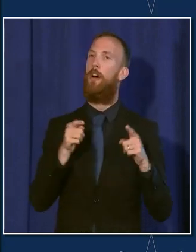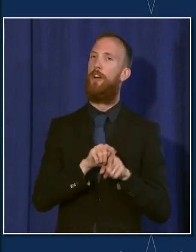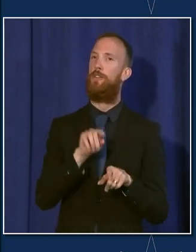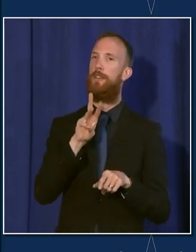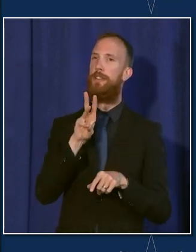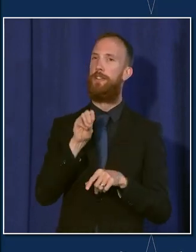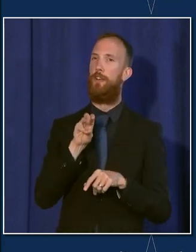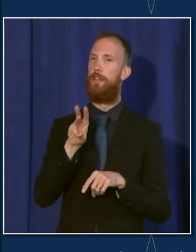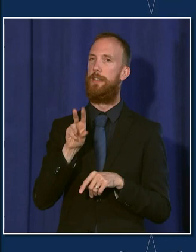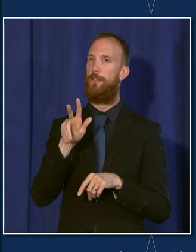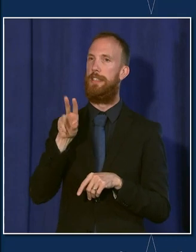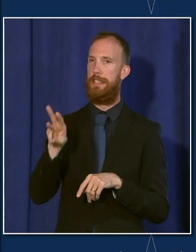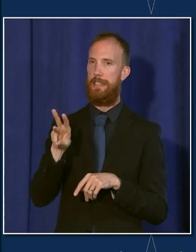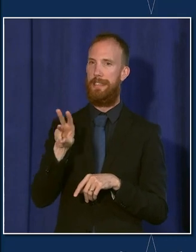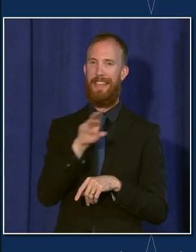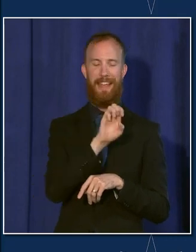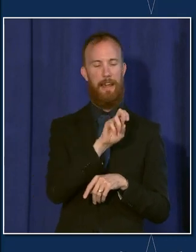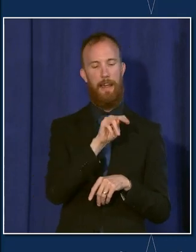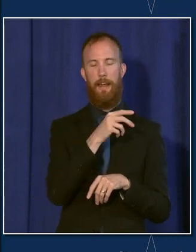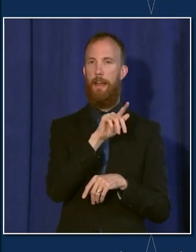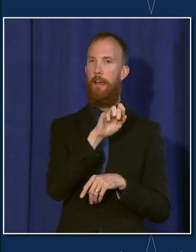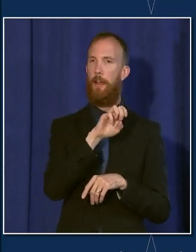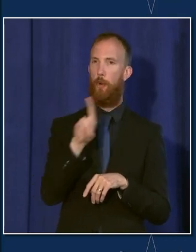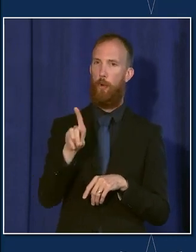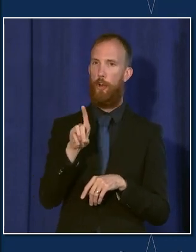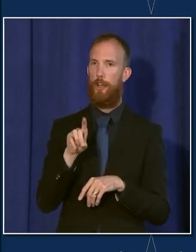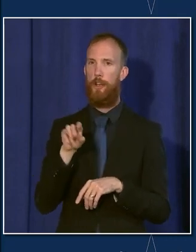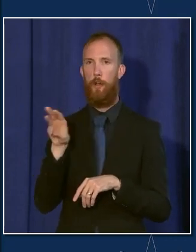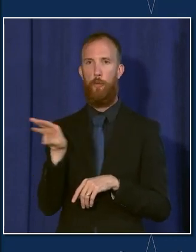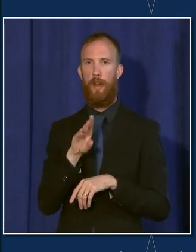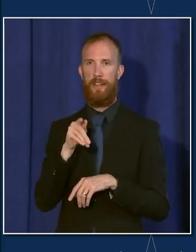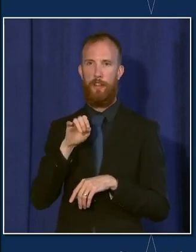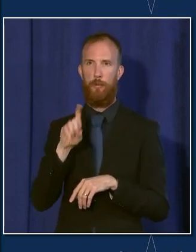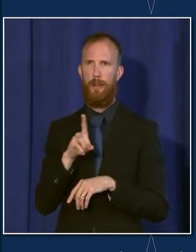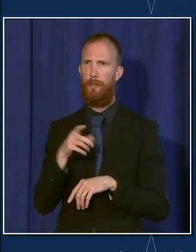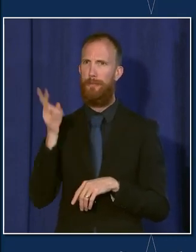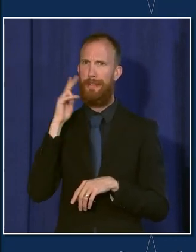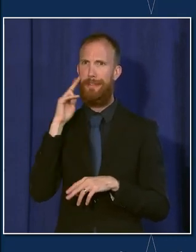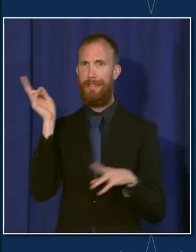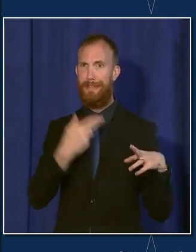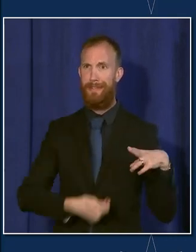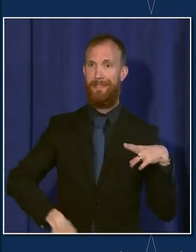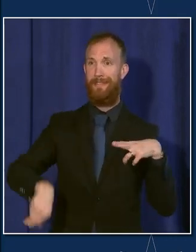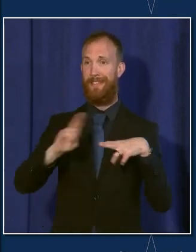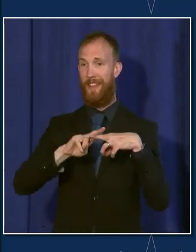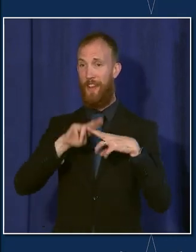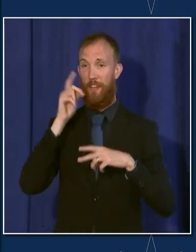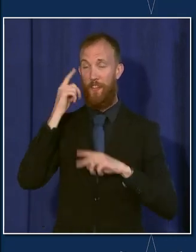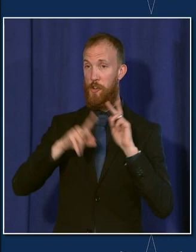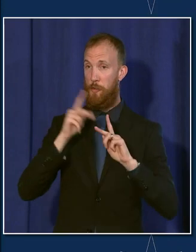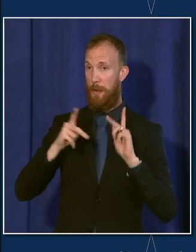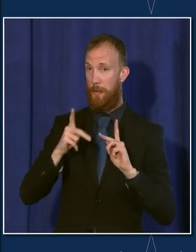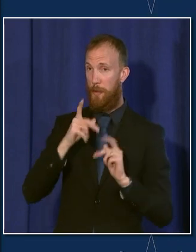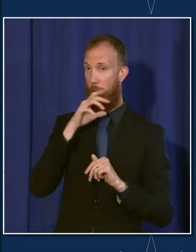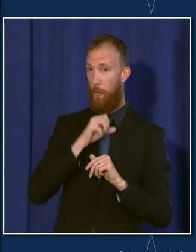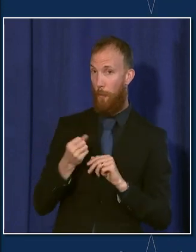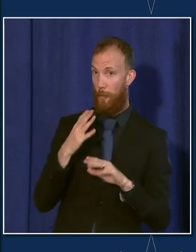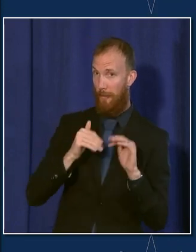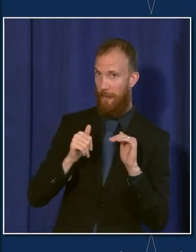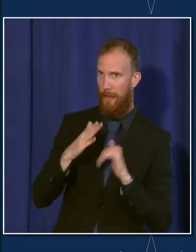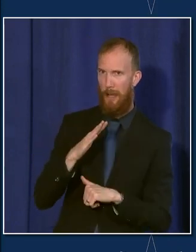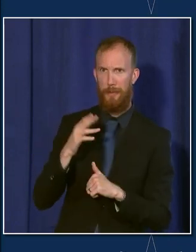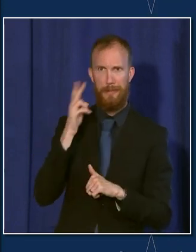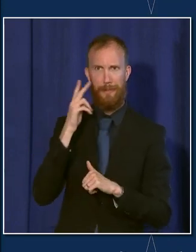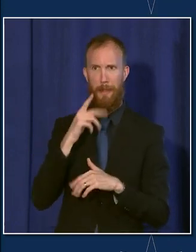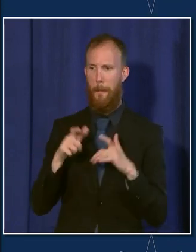That's Englewood and West Englewood. They had the biggest increase in first dose vaccine coverage for those over 12 since last week and that we've